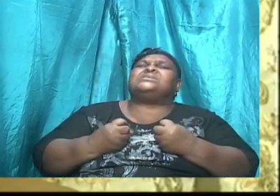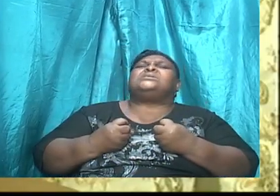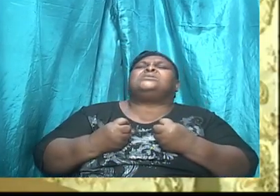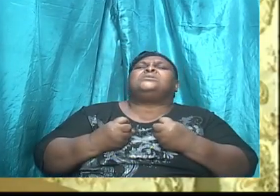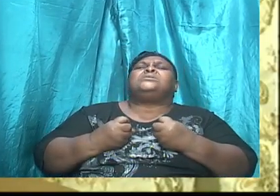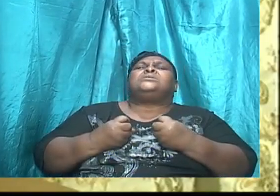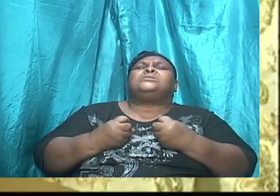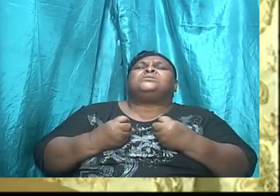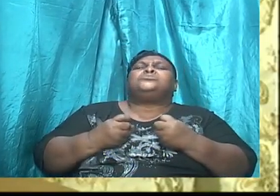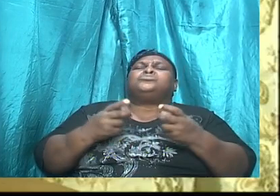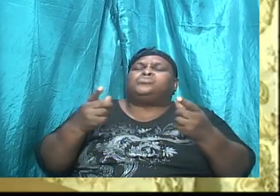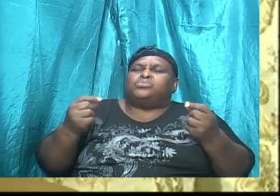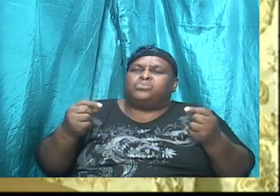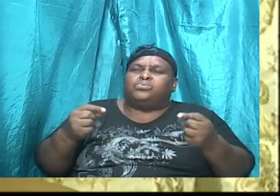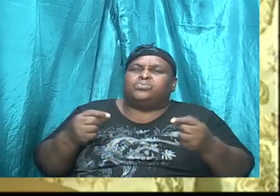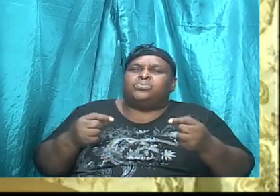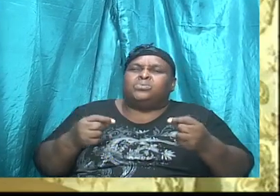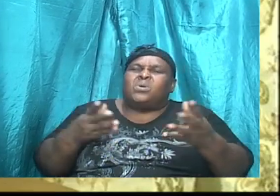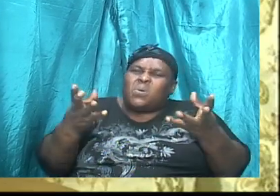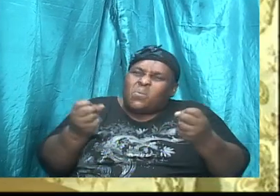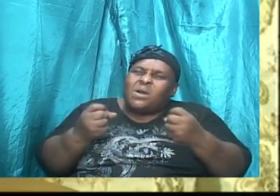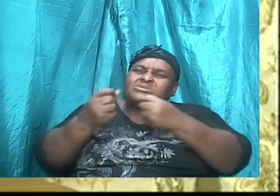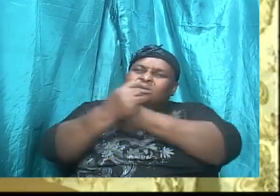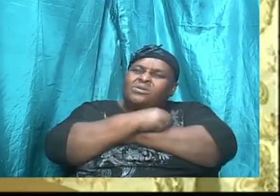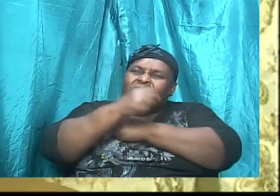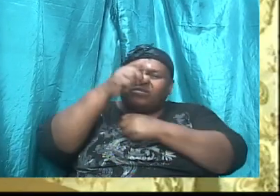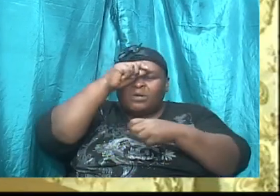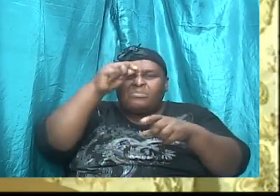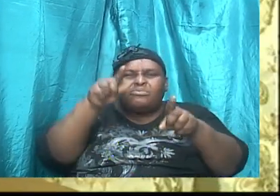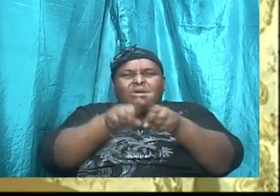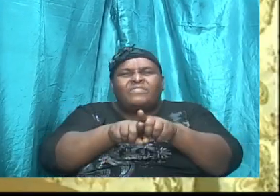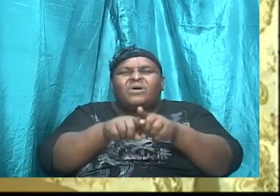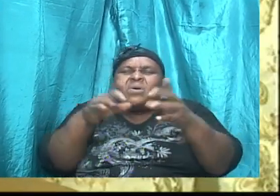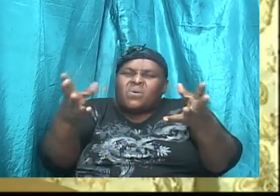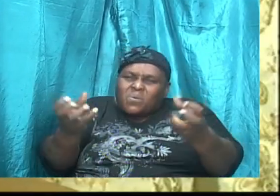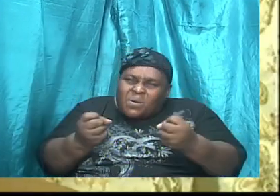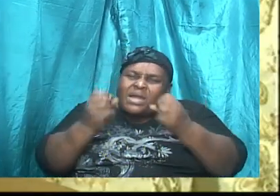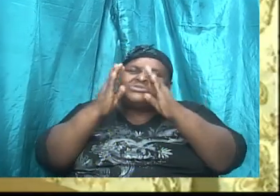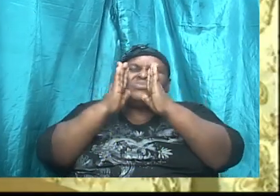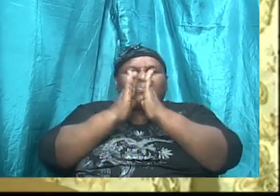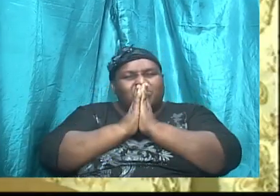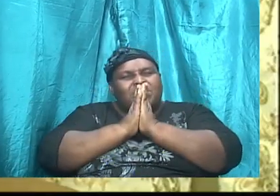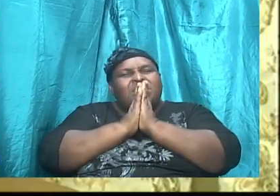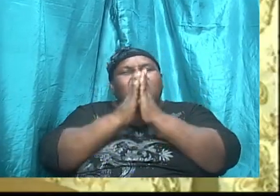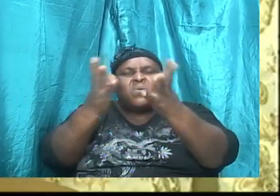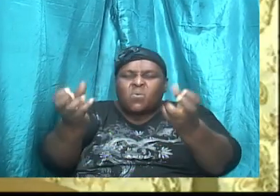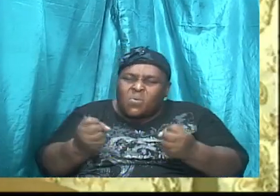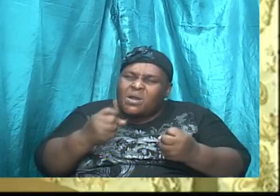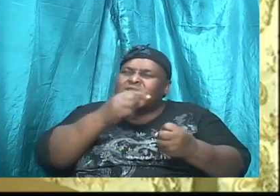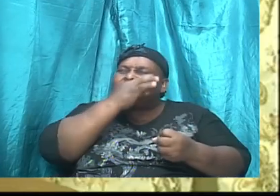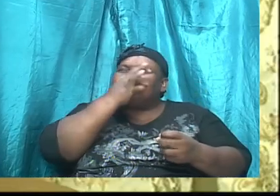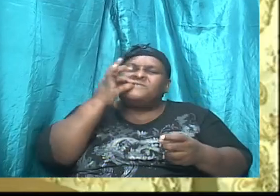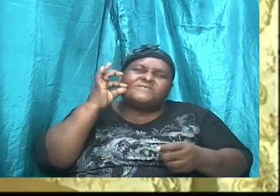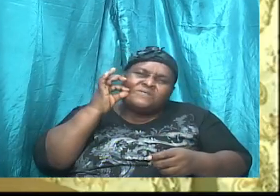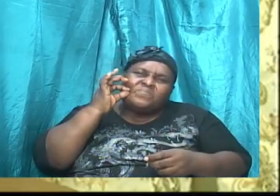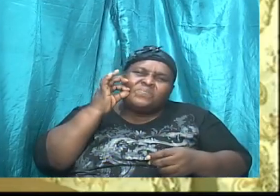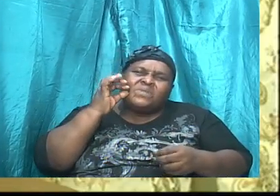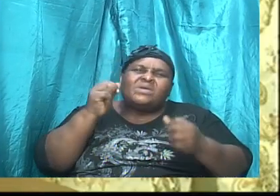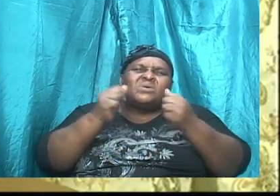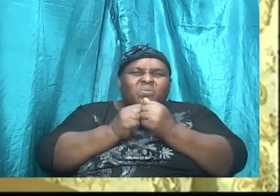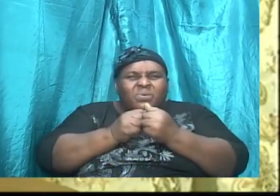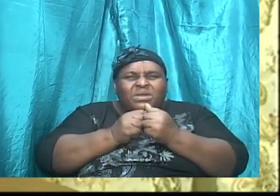right thing, we want to pray, we want to fast, the Bible says, with joy shall he draw water from the